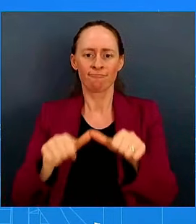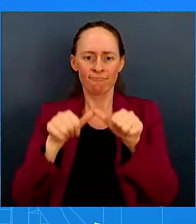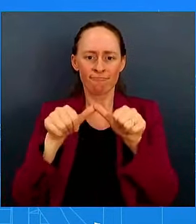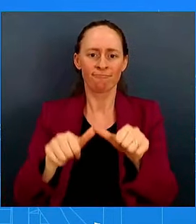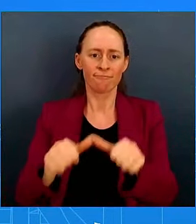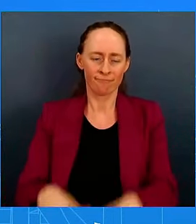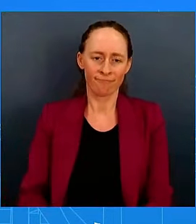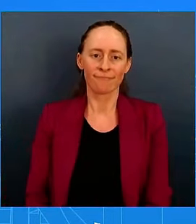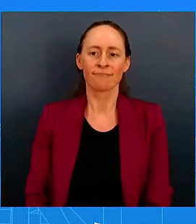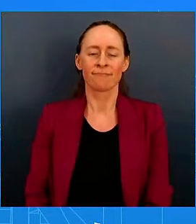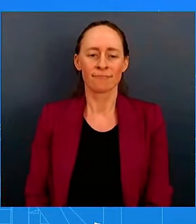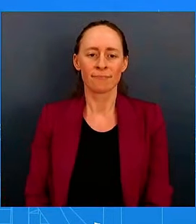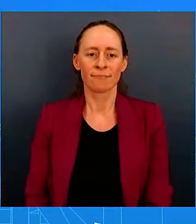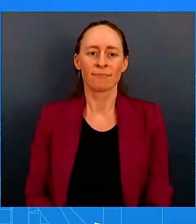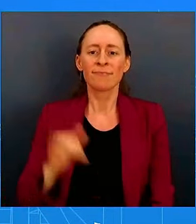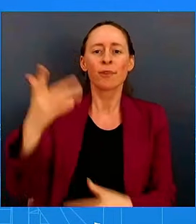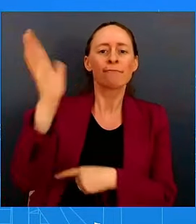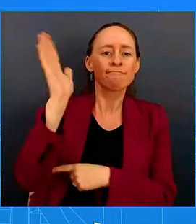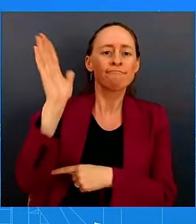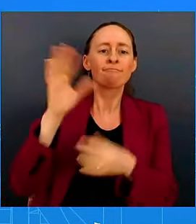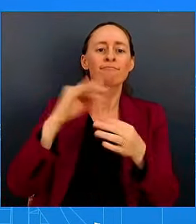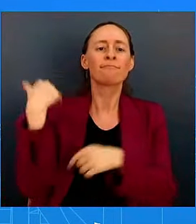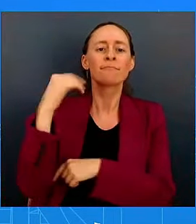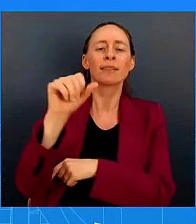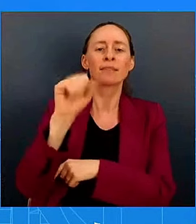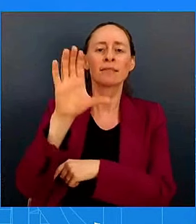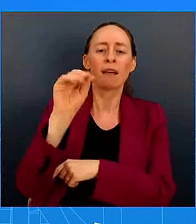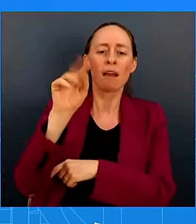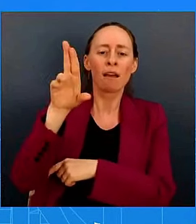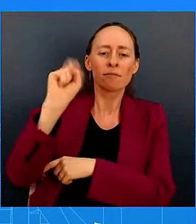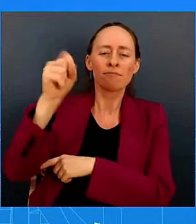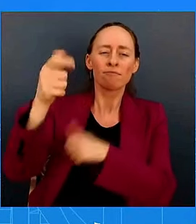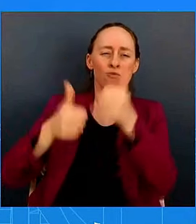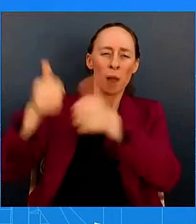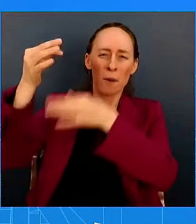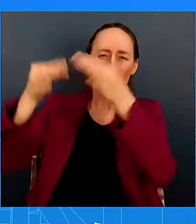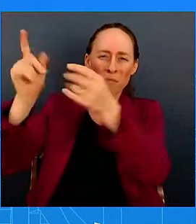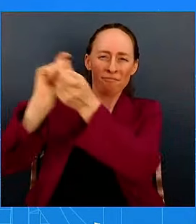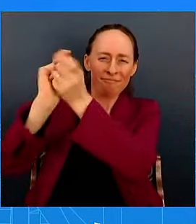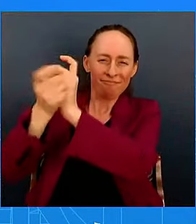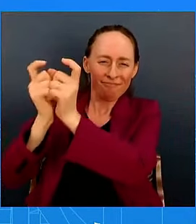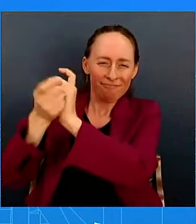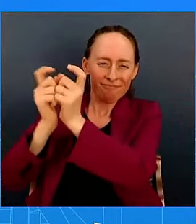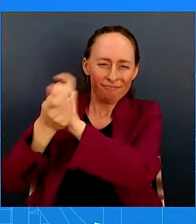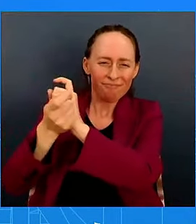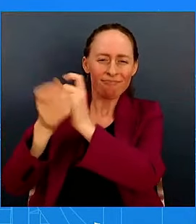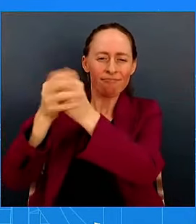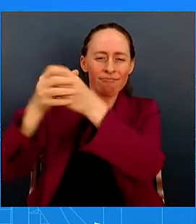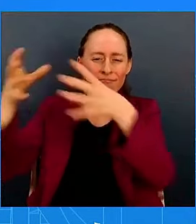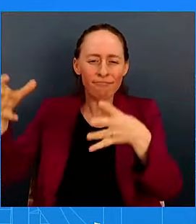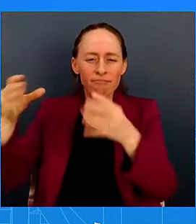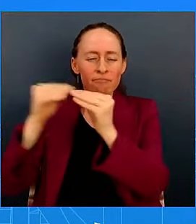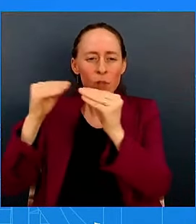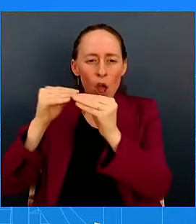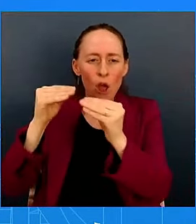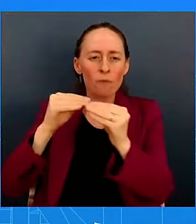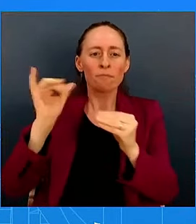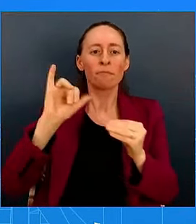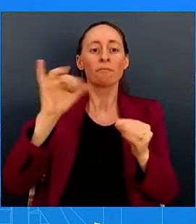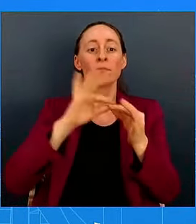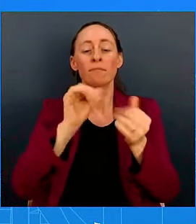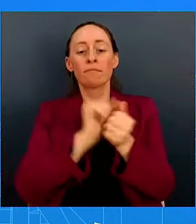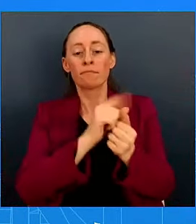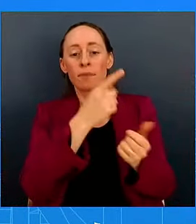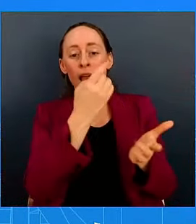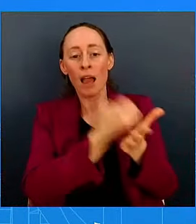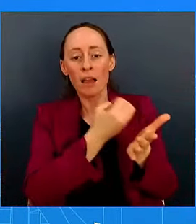the reform there. So tomorrow he's going to talk about the economy. He's going to talk about lowering costs. He's going to